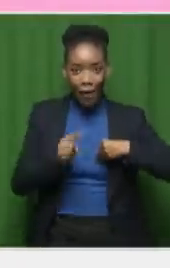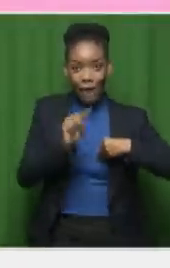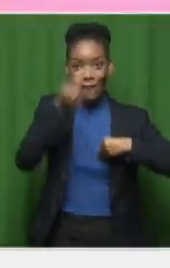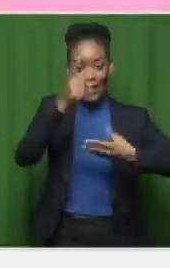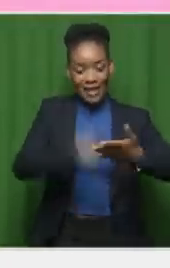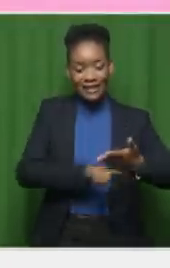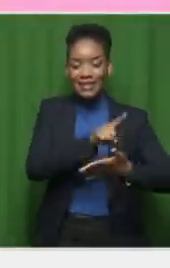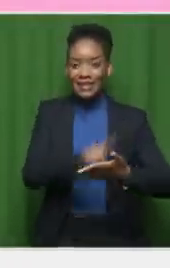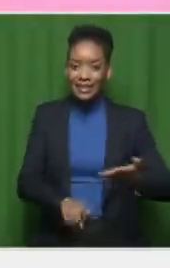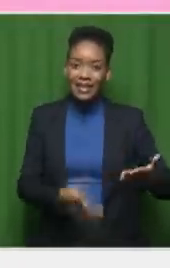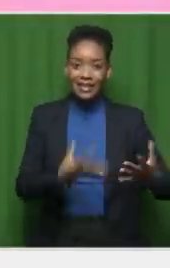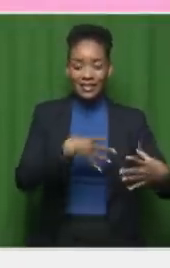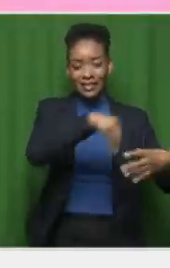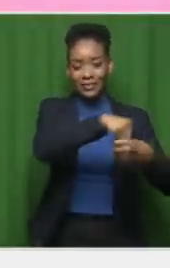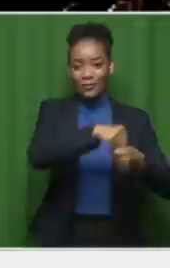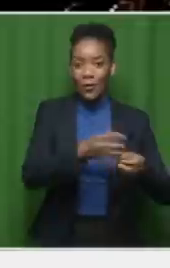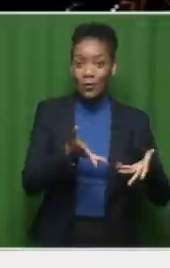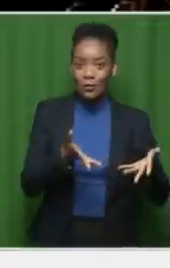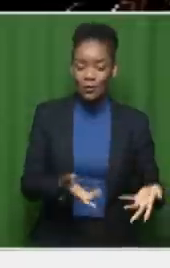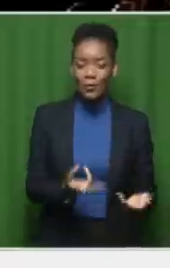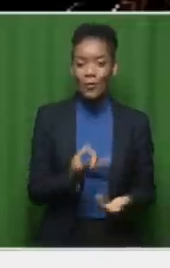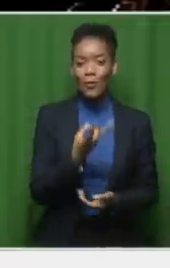election in 2014.